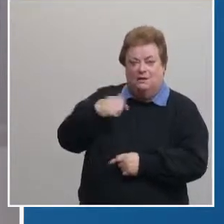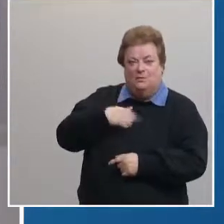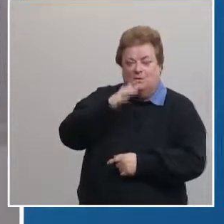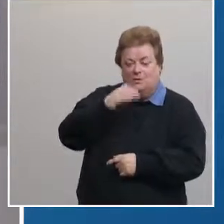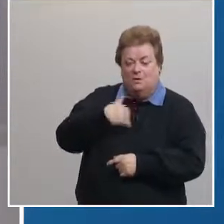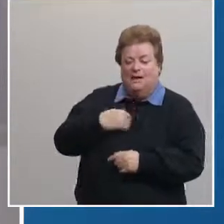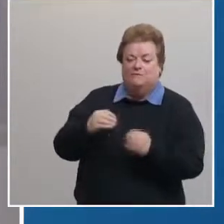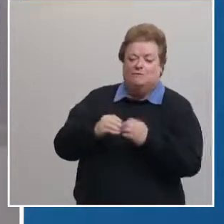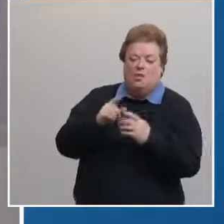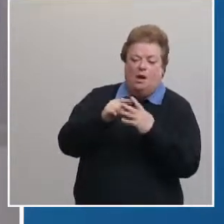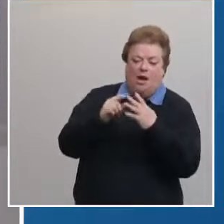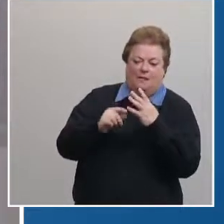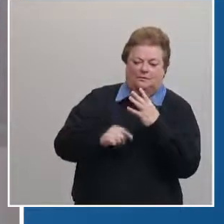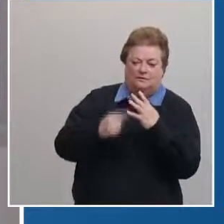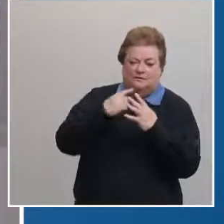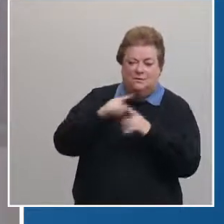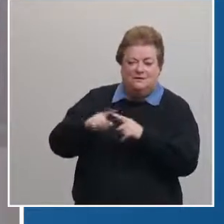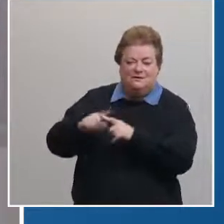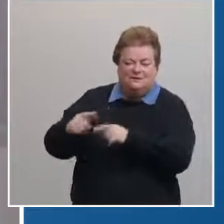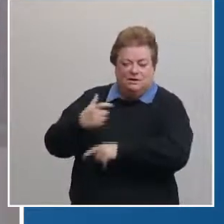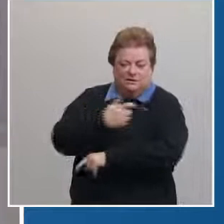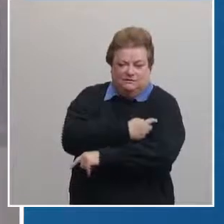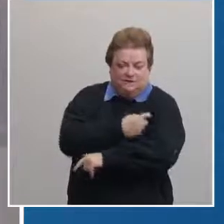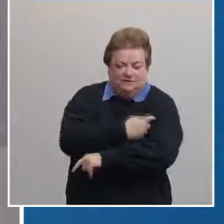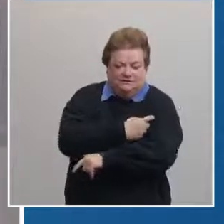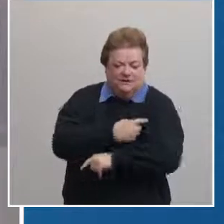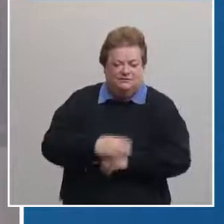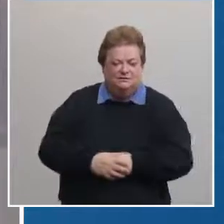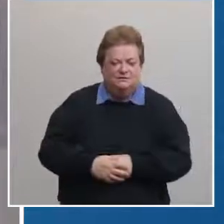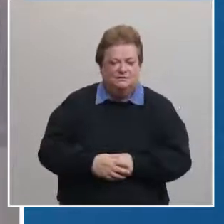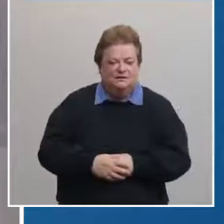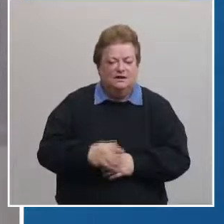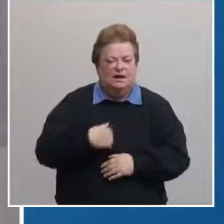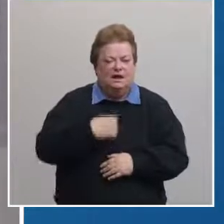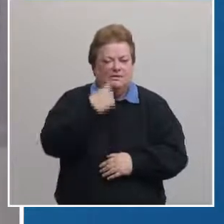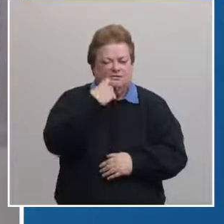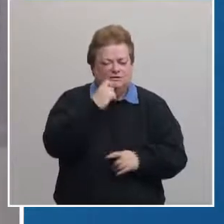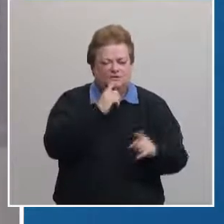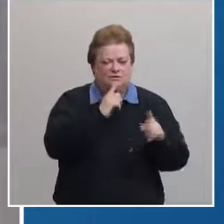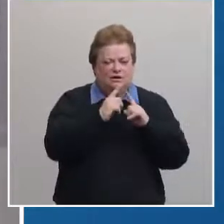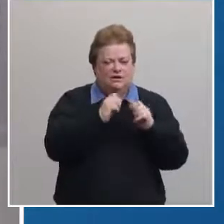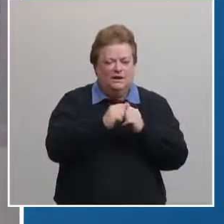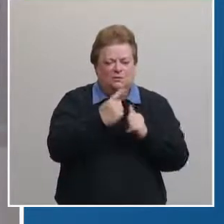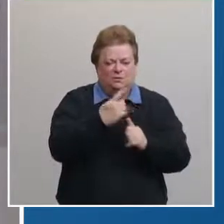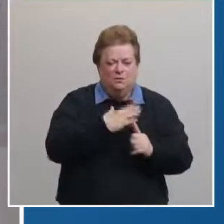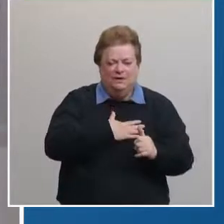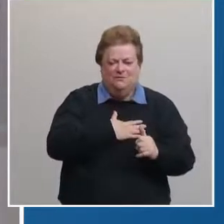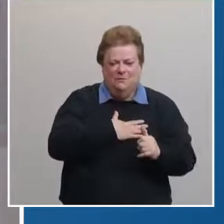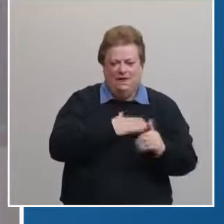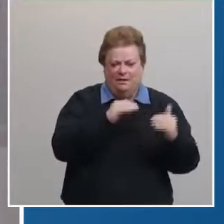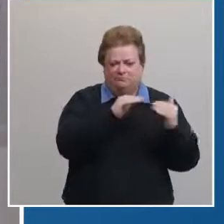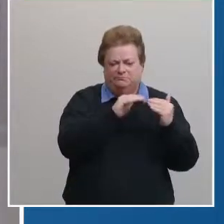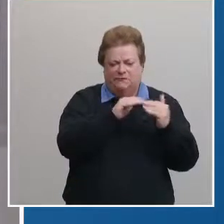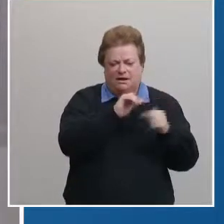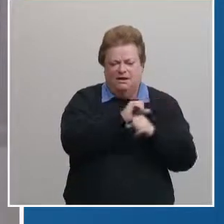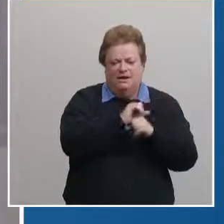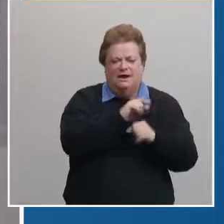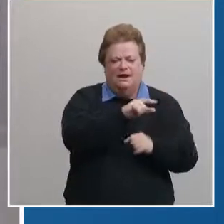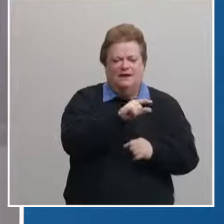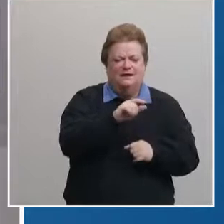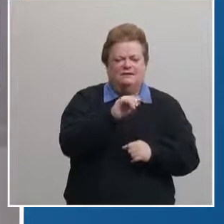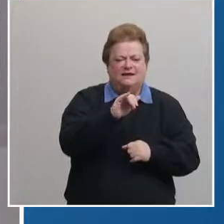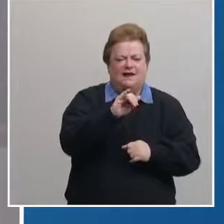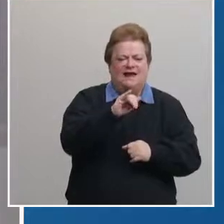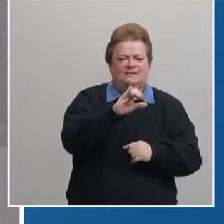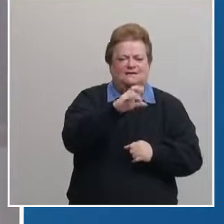coming out in the in the near future as well um i was talking to one of my uh colleagues who's an intensive care physician